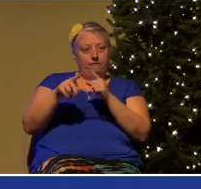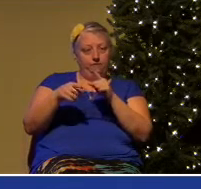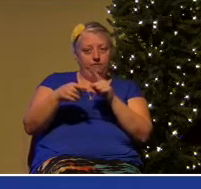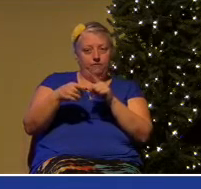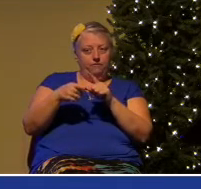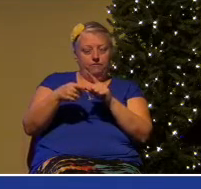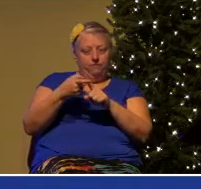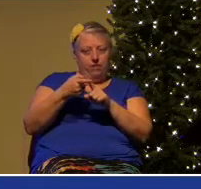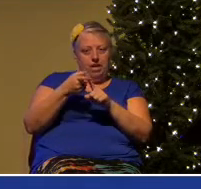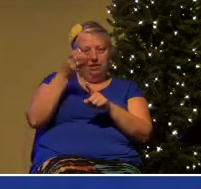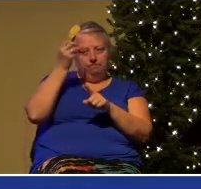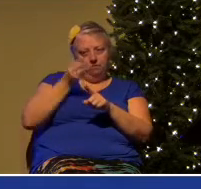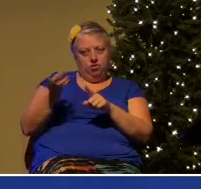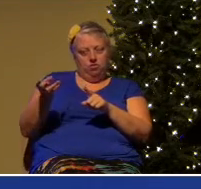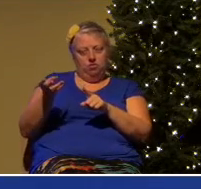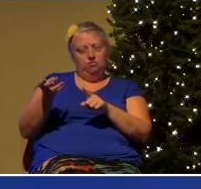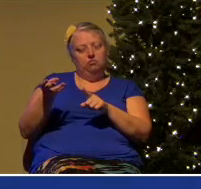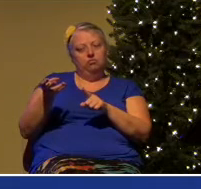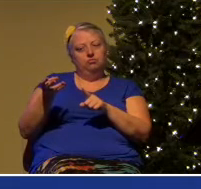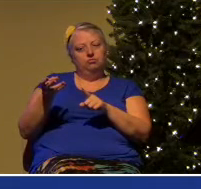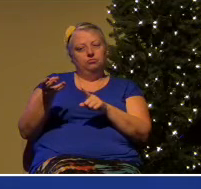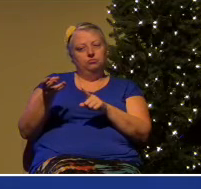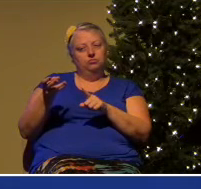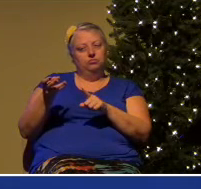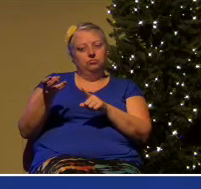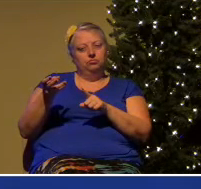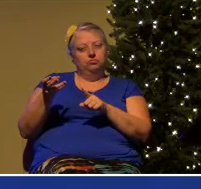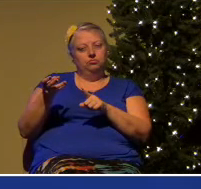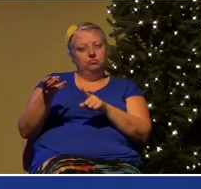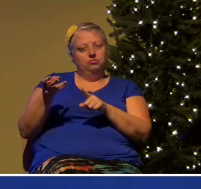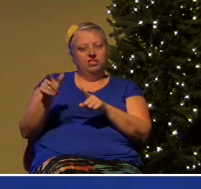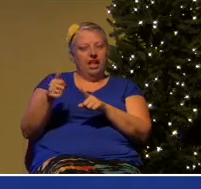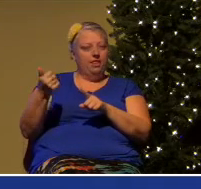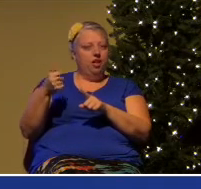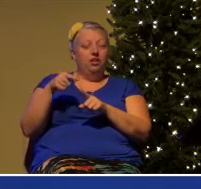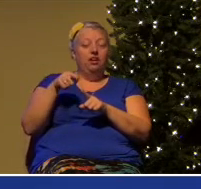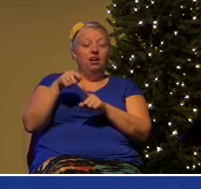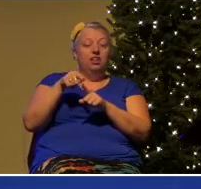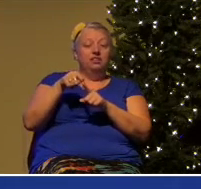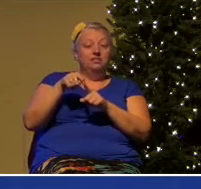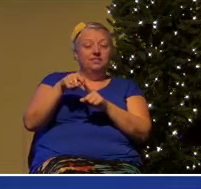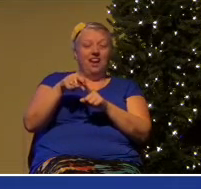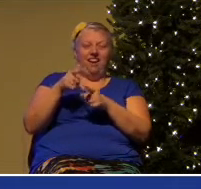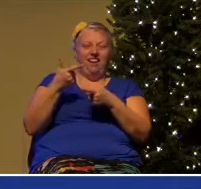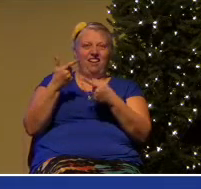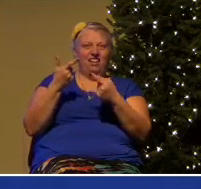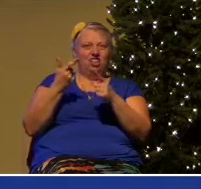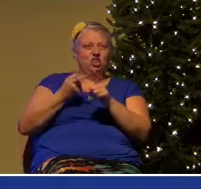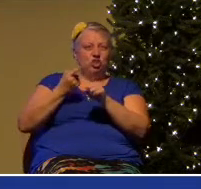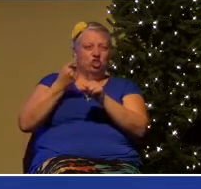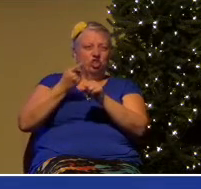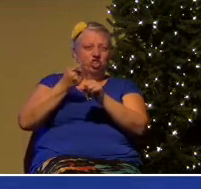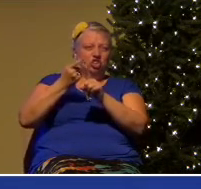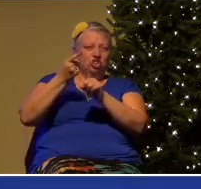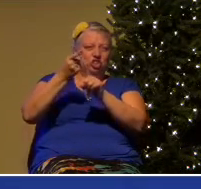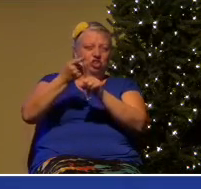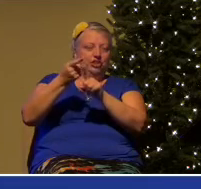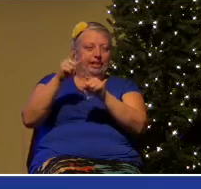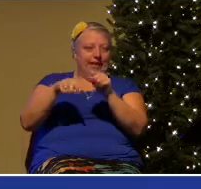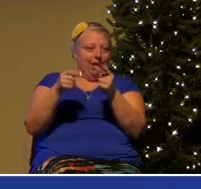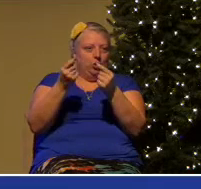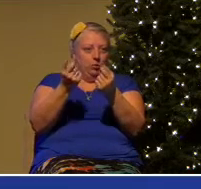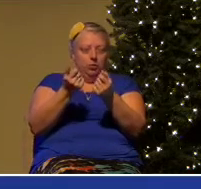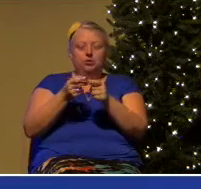was out in the field in harvest time and his machine broke down and he had to get the bearing off the shaft